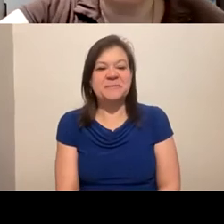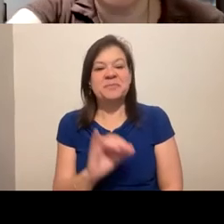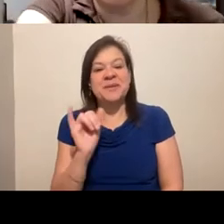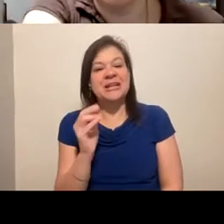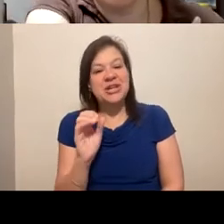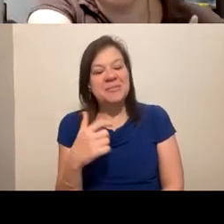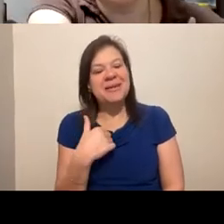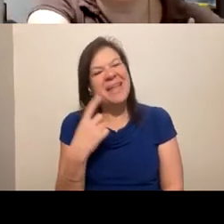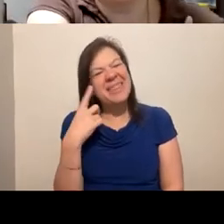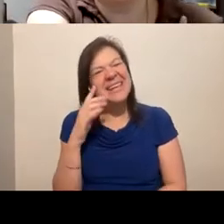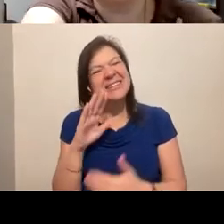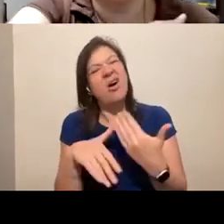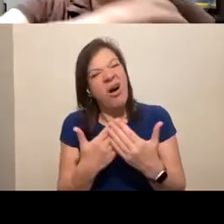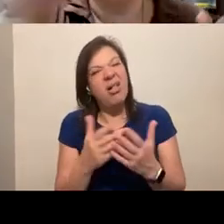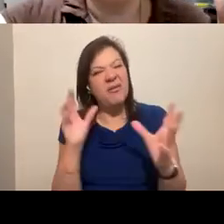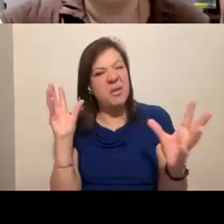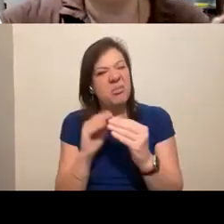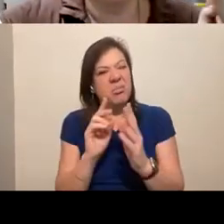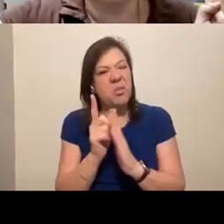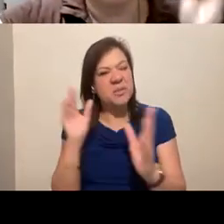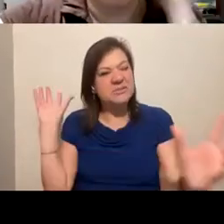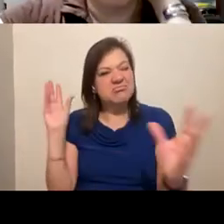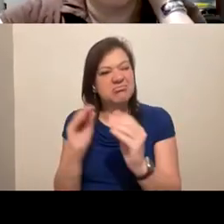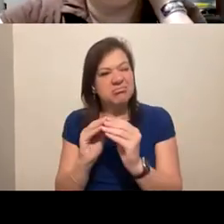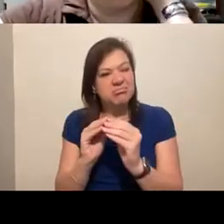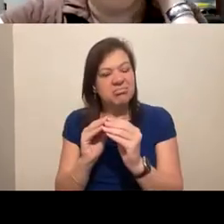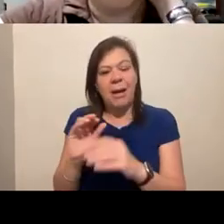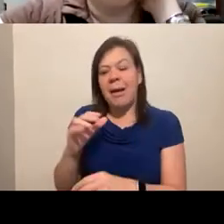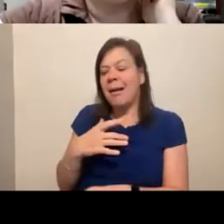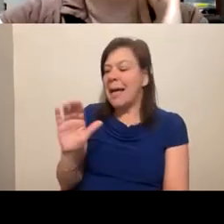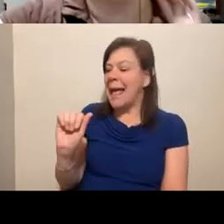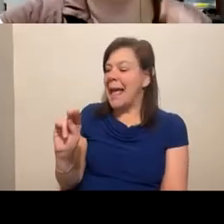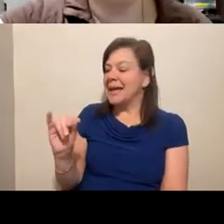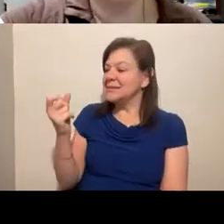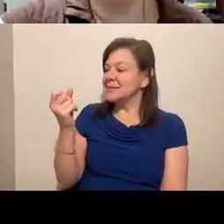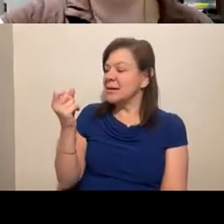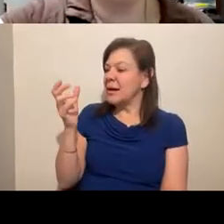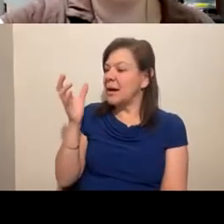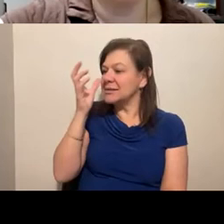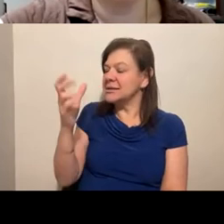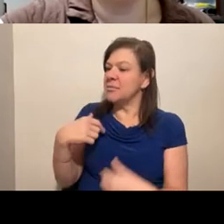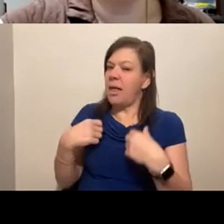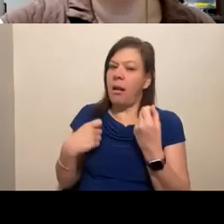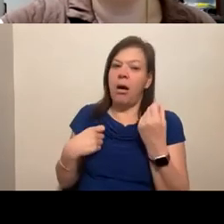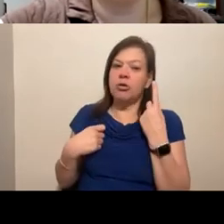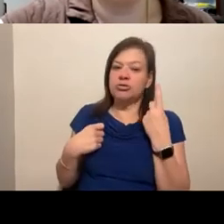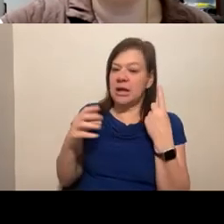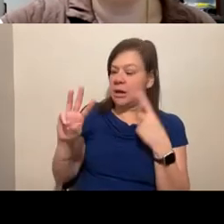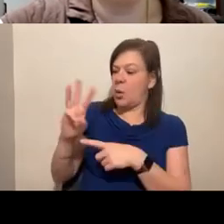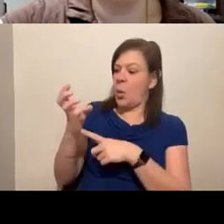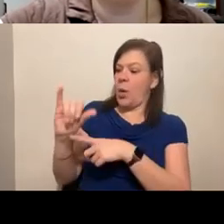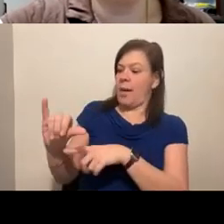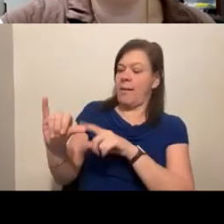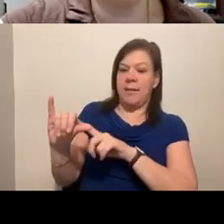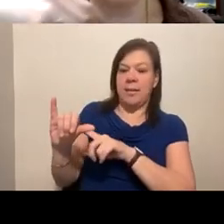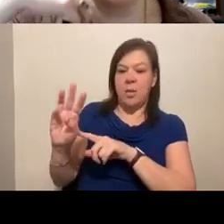mean, I love what Annie said just about the understanding the why, like, why is this important, whether or not